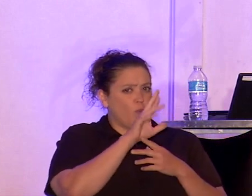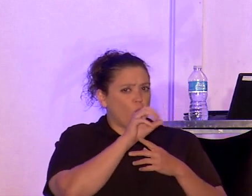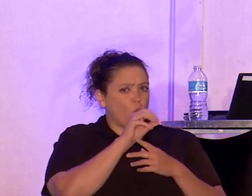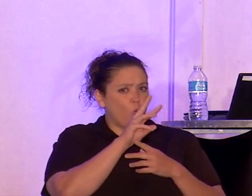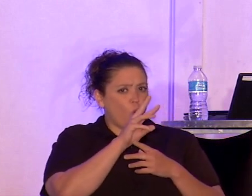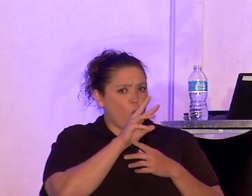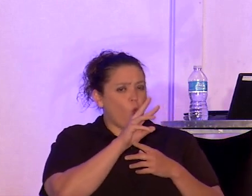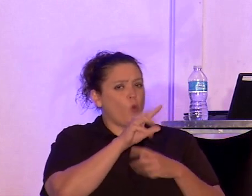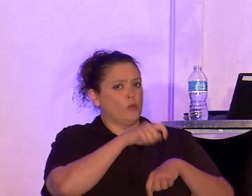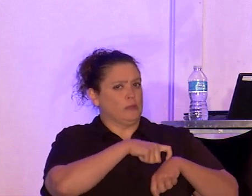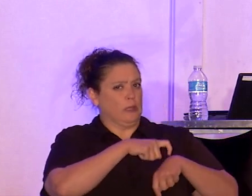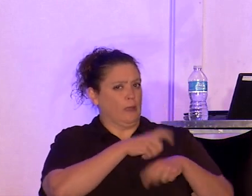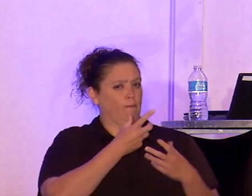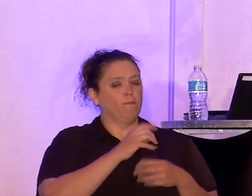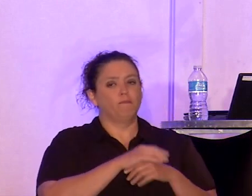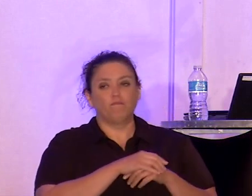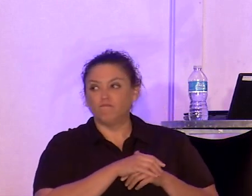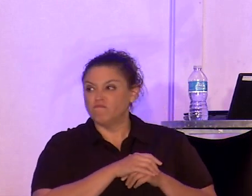Alexander's term.